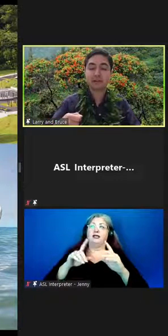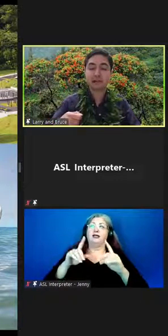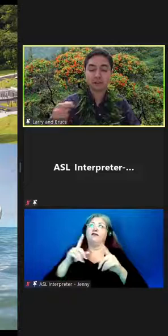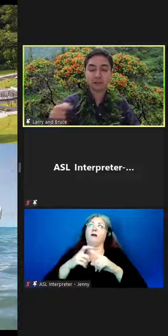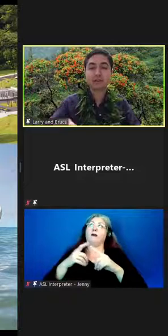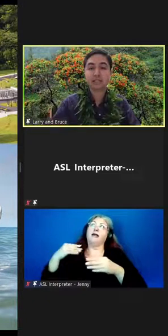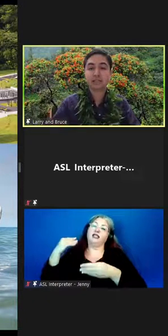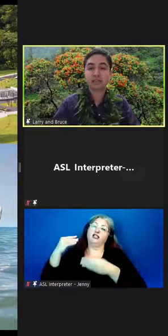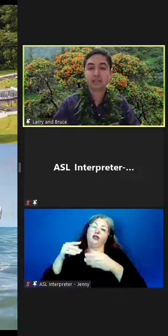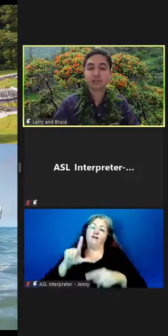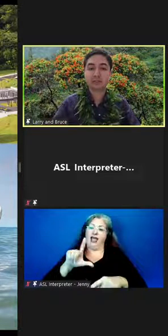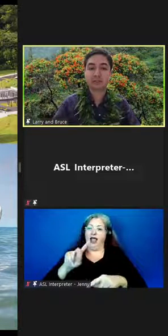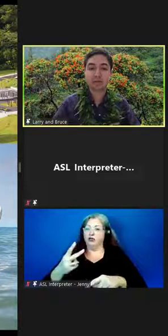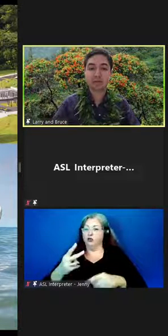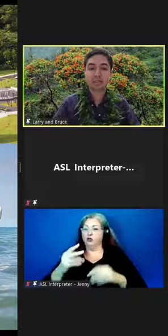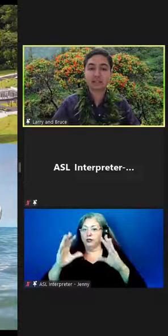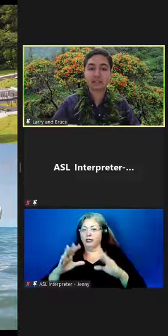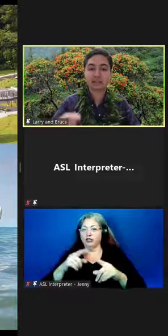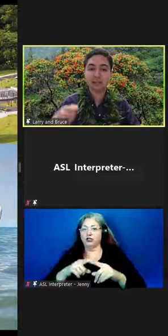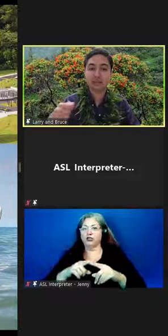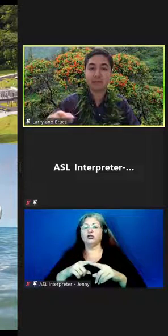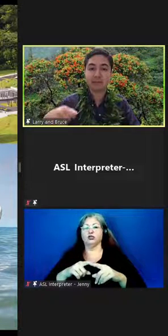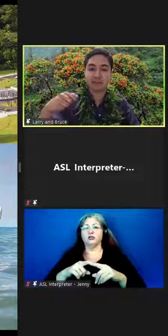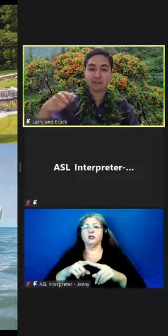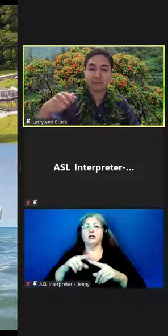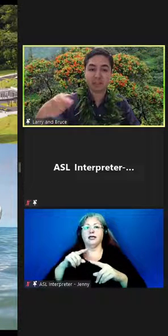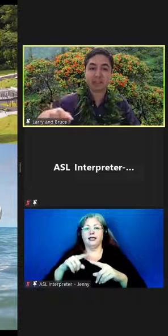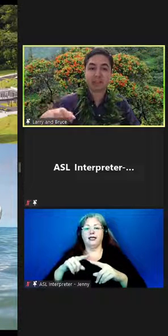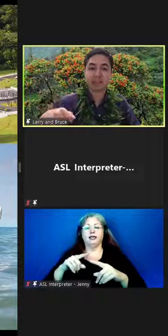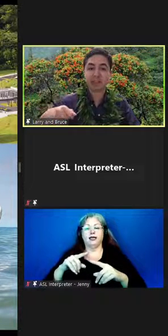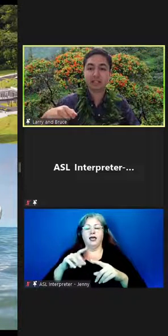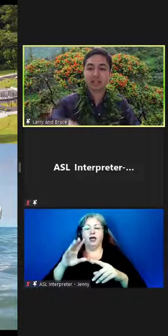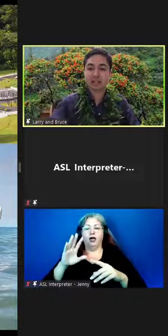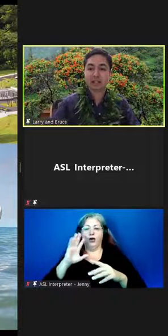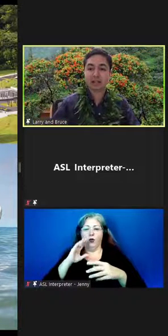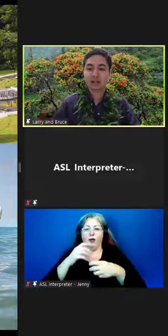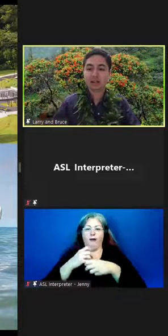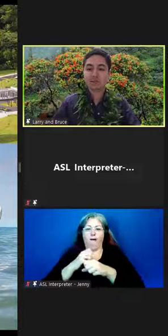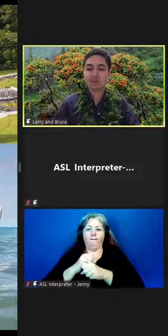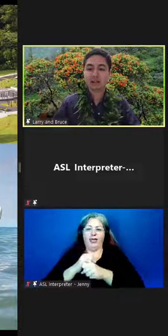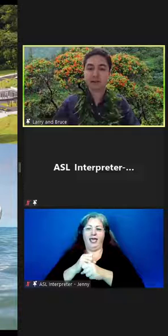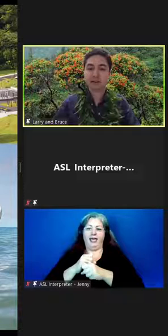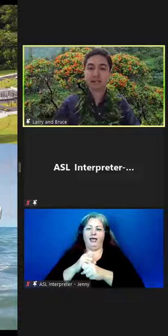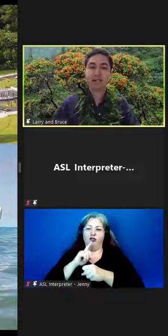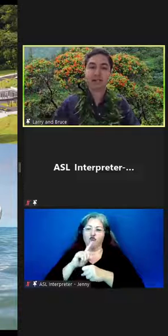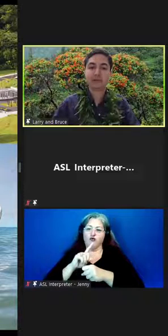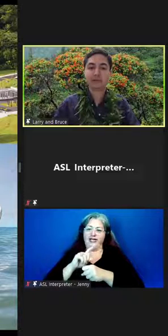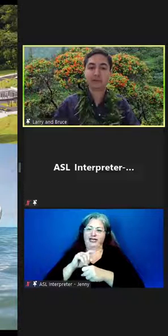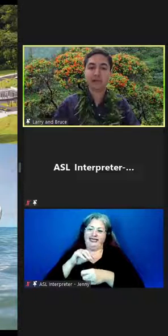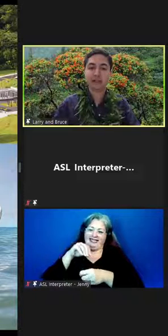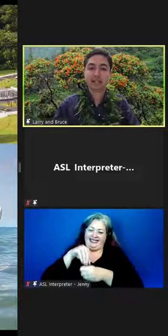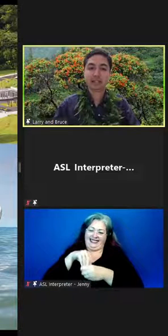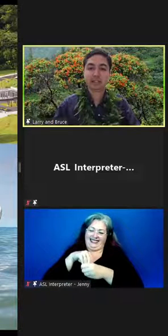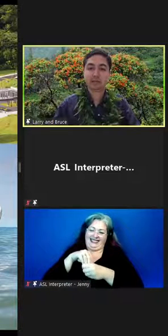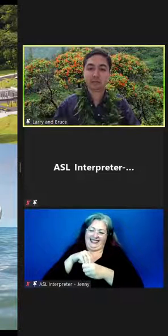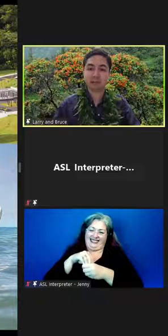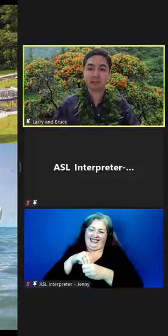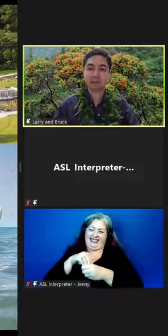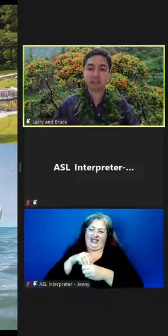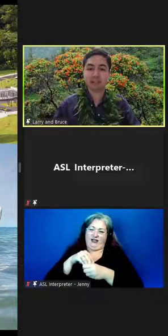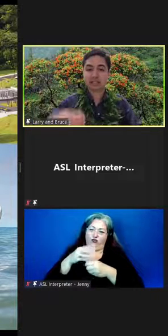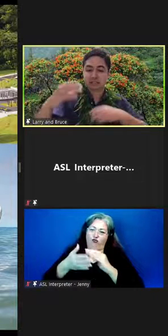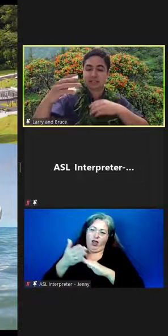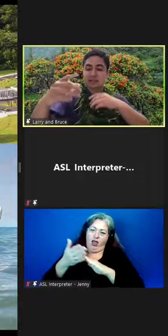L2 teachers really makes the fabric, the machine of Hawaiian language revitalization